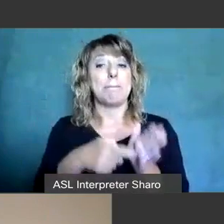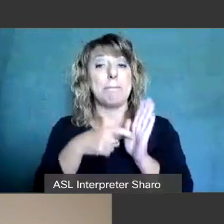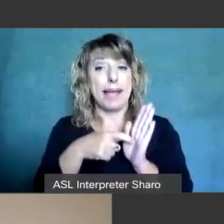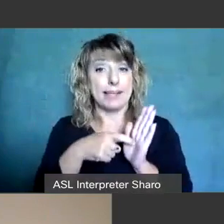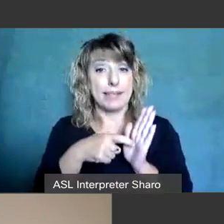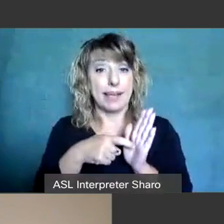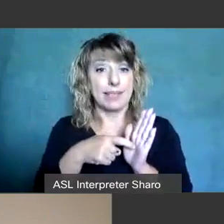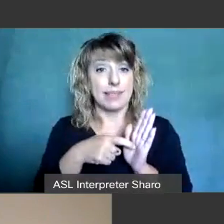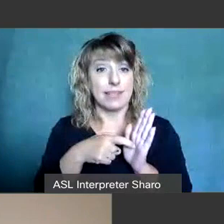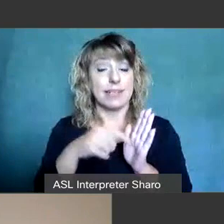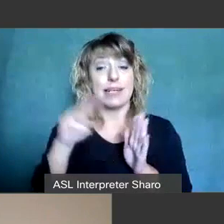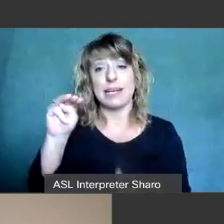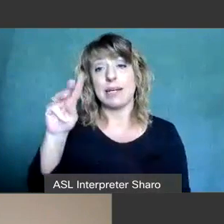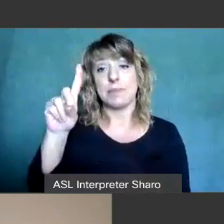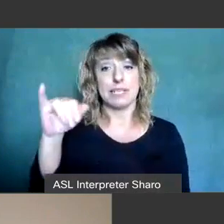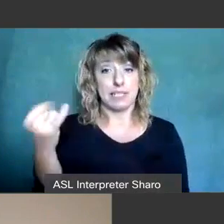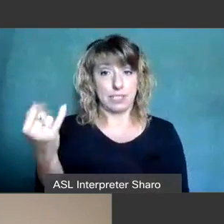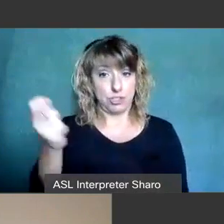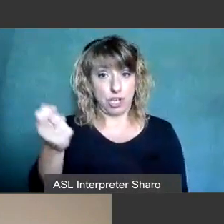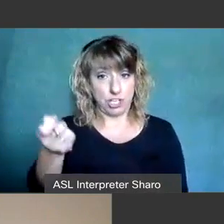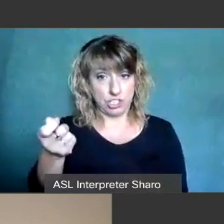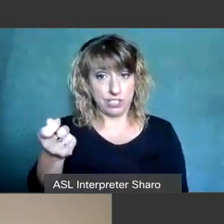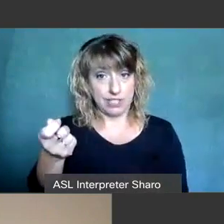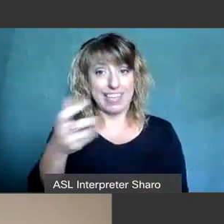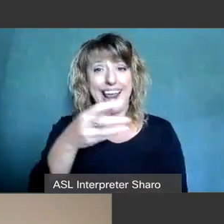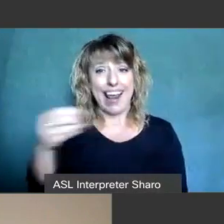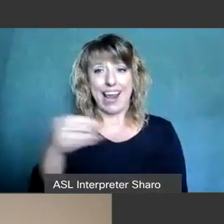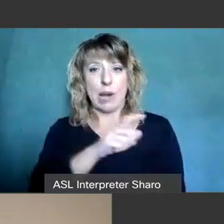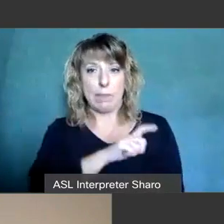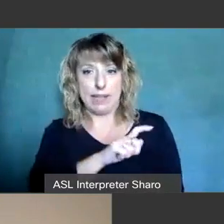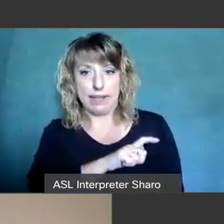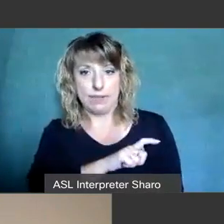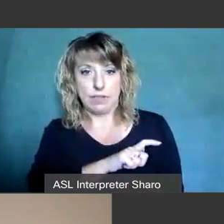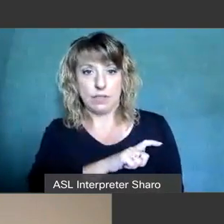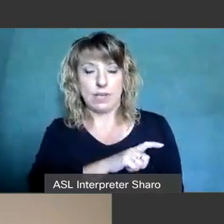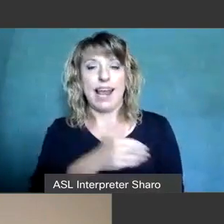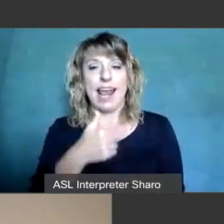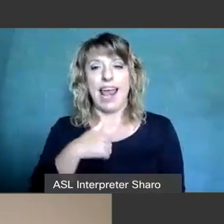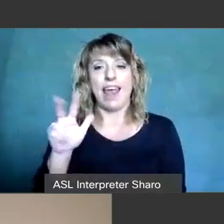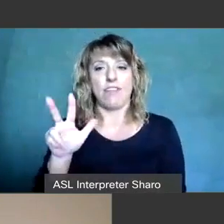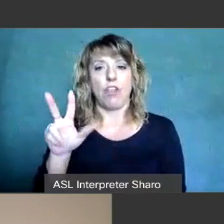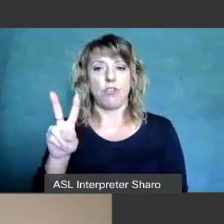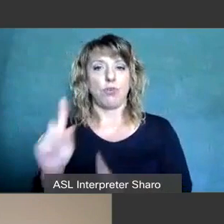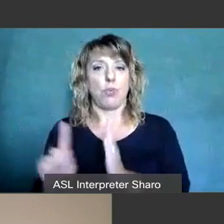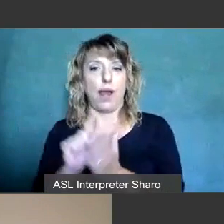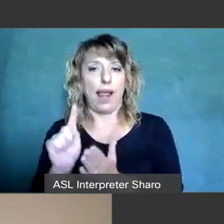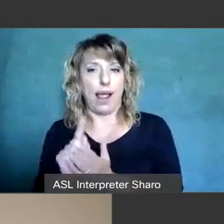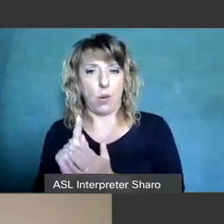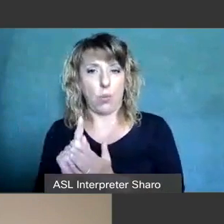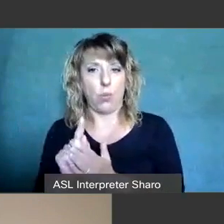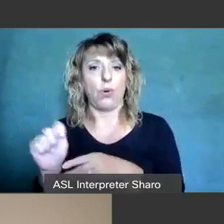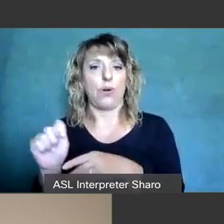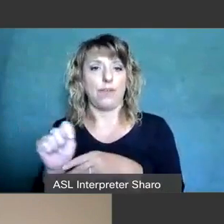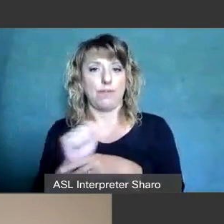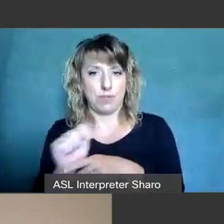magisterial district judges and police officers undergo 32 hours of training